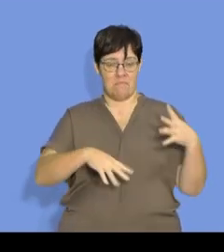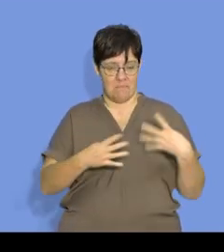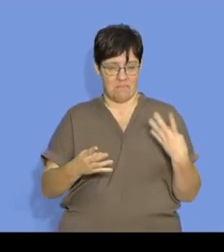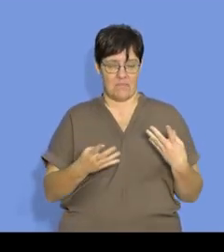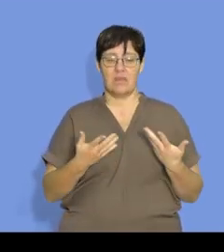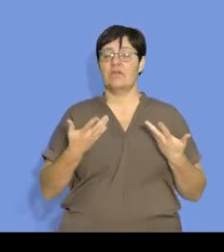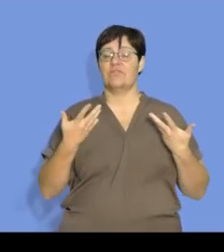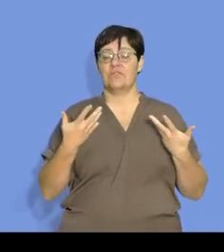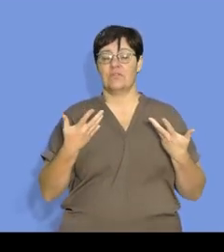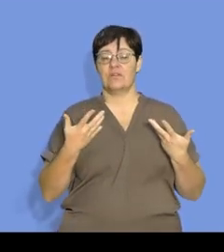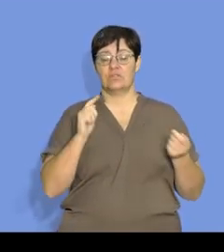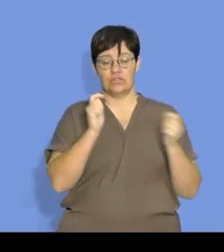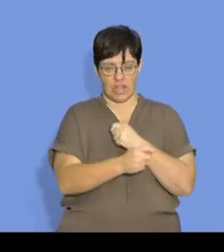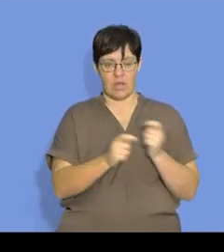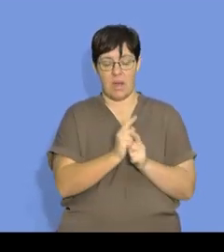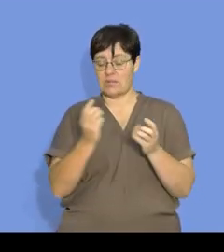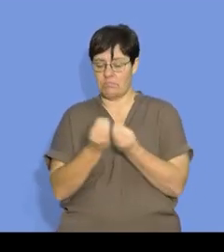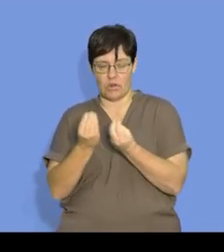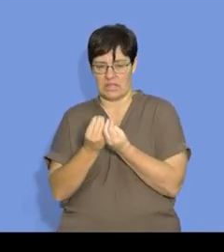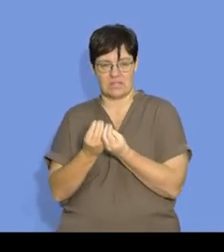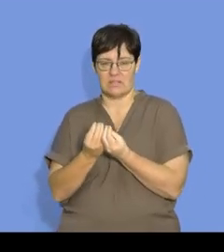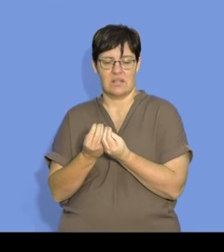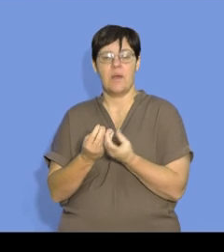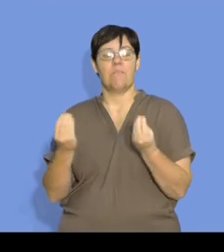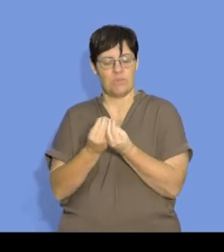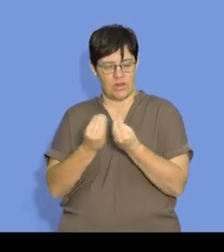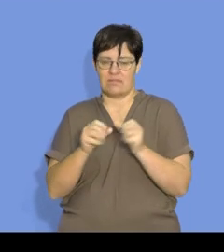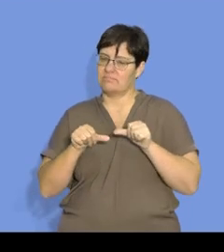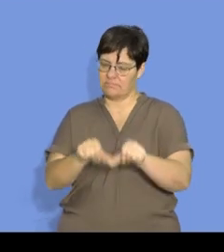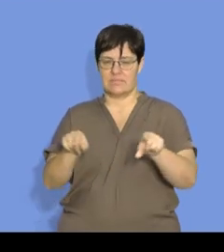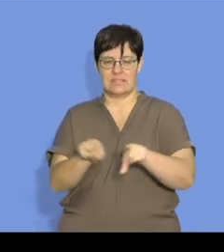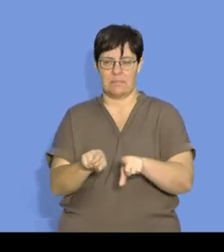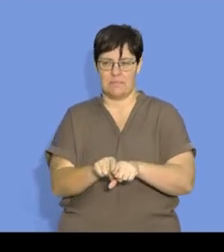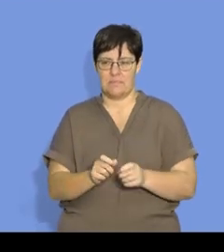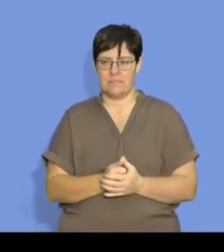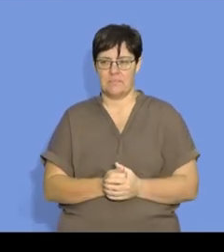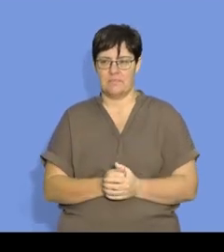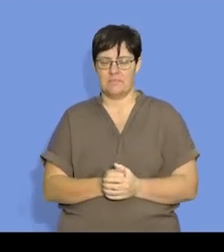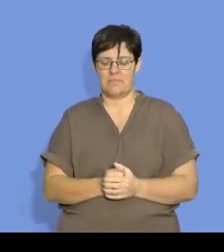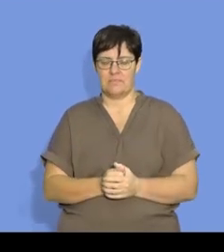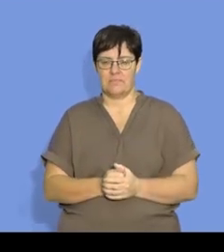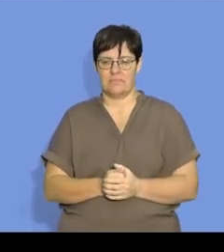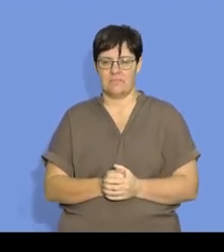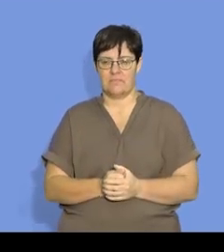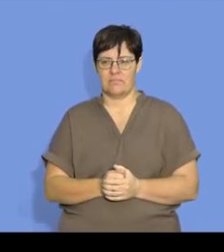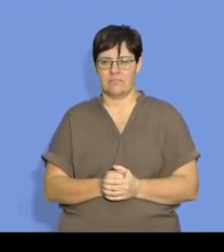the time frame changes, but not the product. Product remains the same.